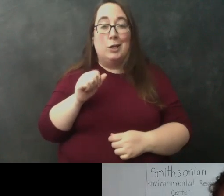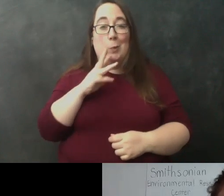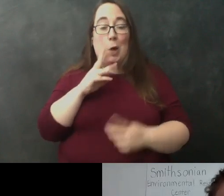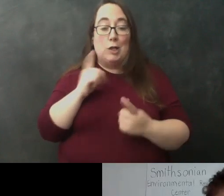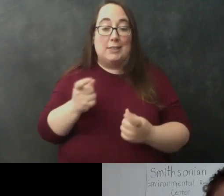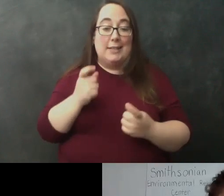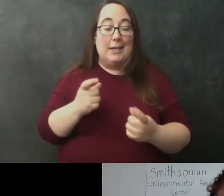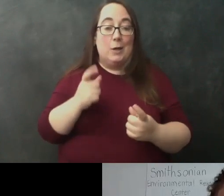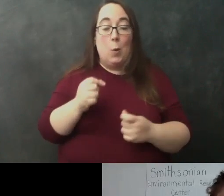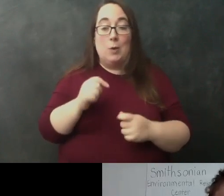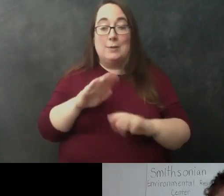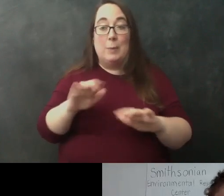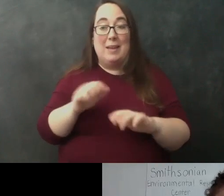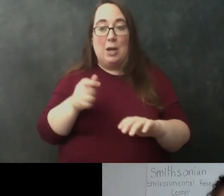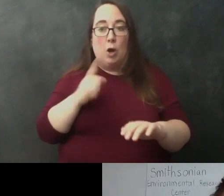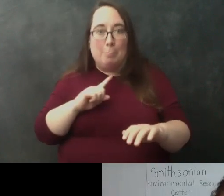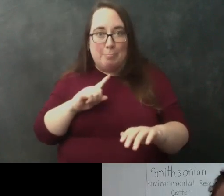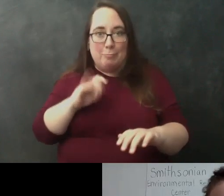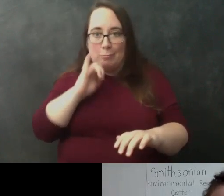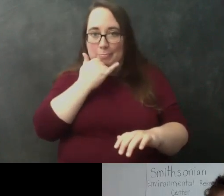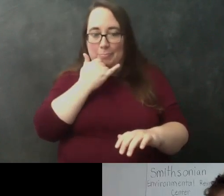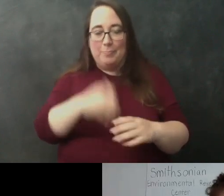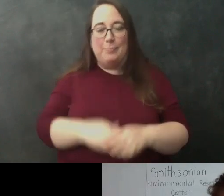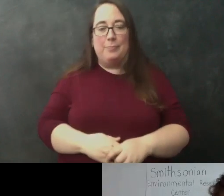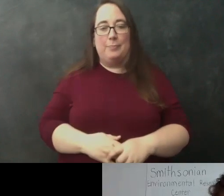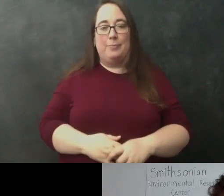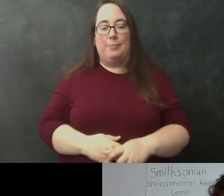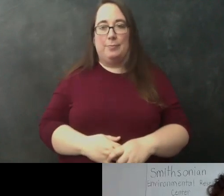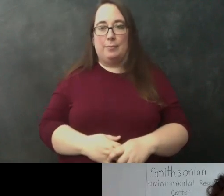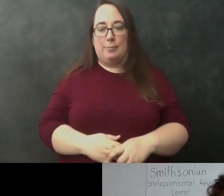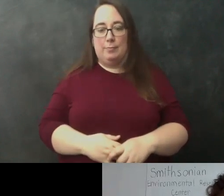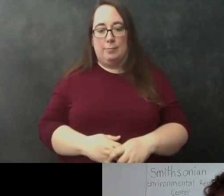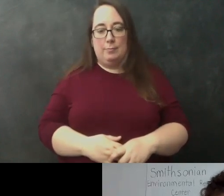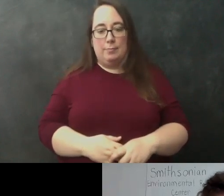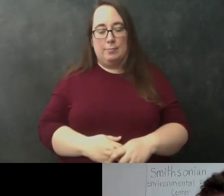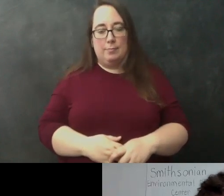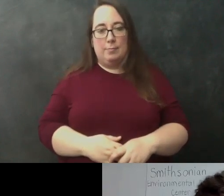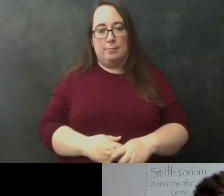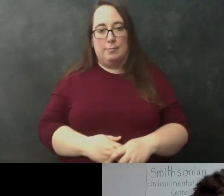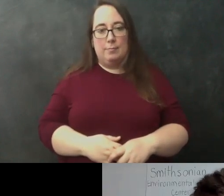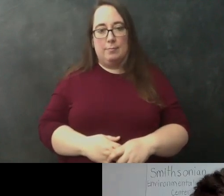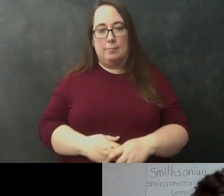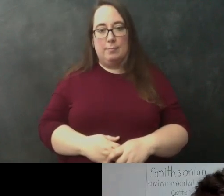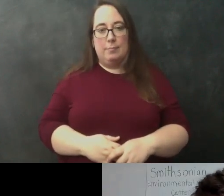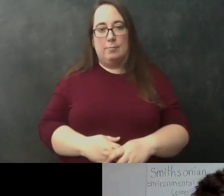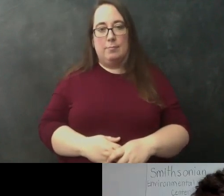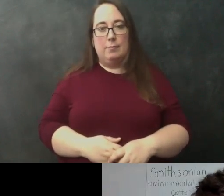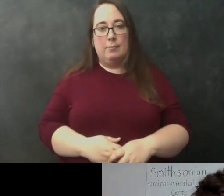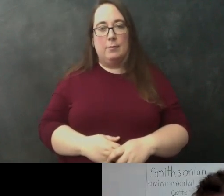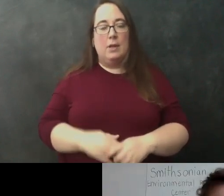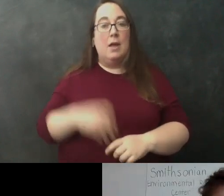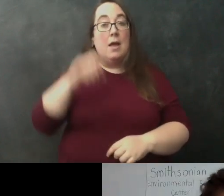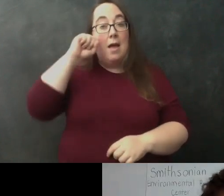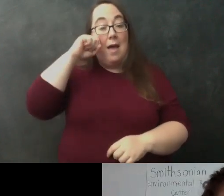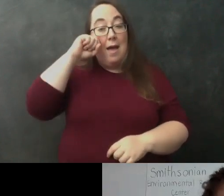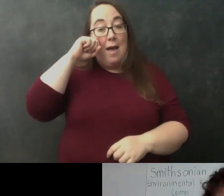took a gulp so then another question somebody asked was what can we use instead of applesauce to extract dna